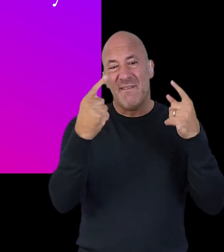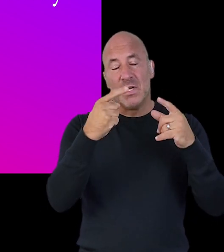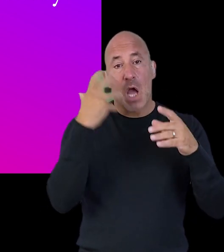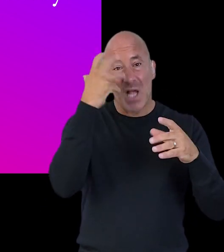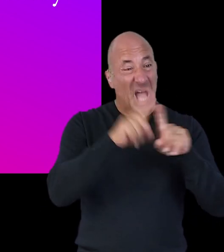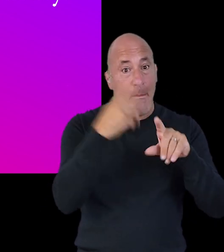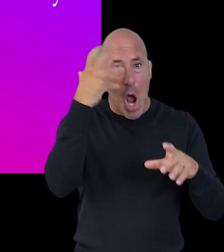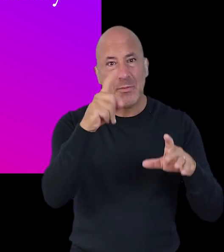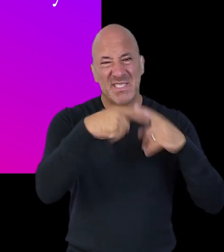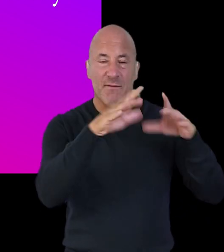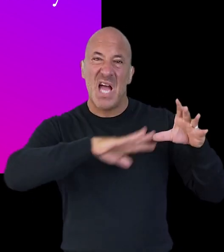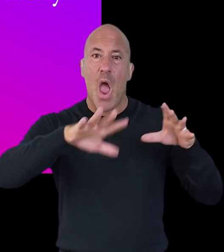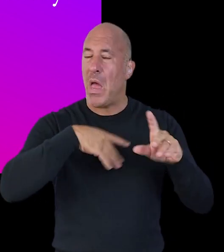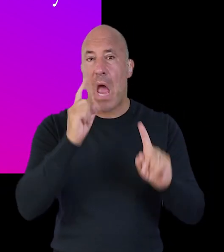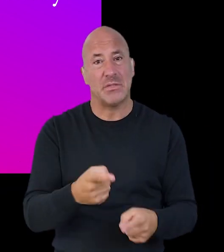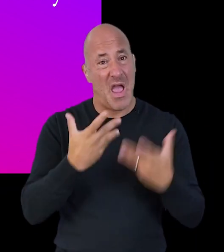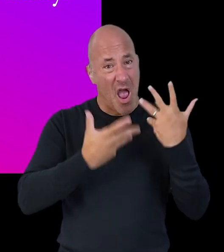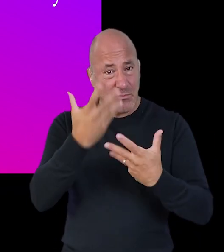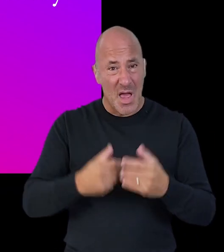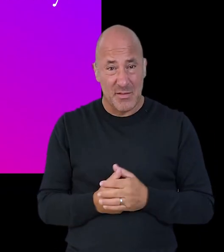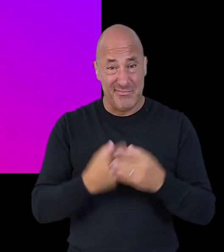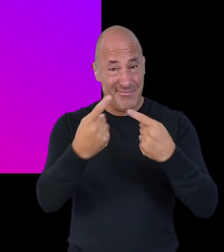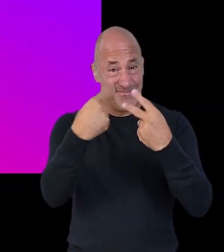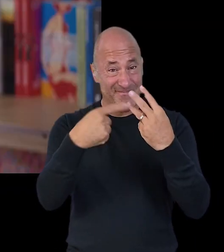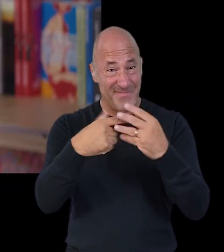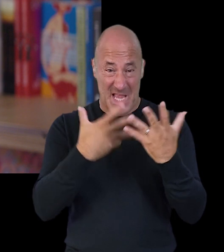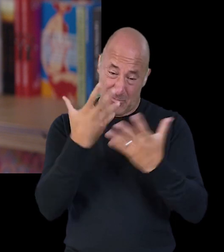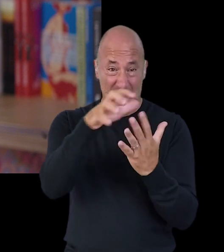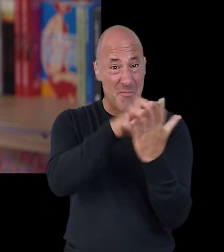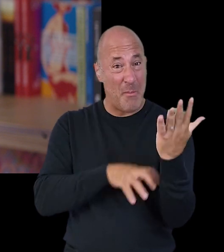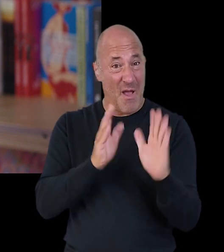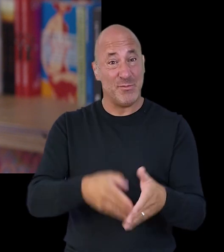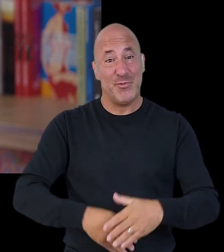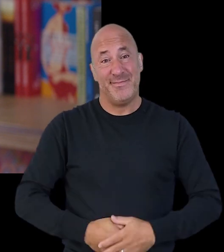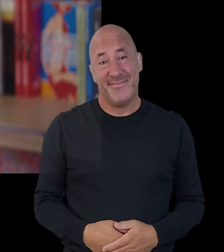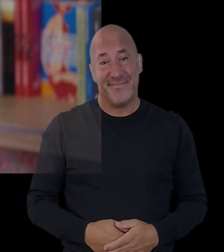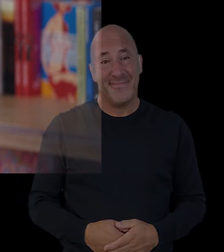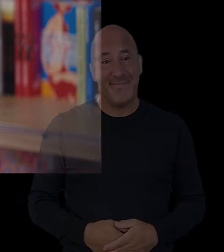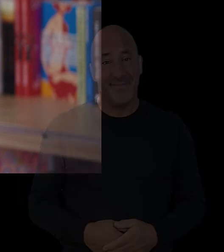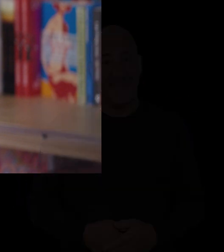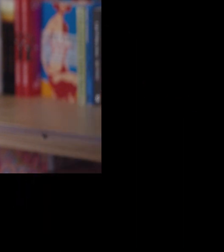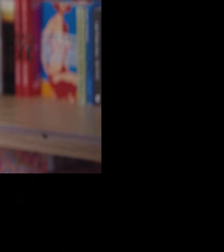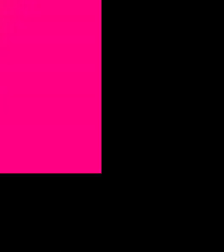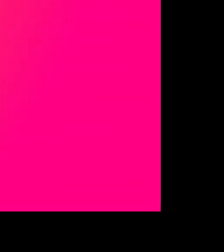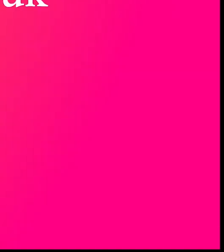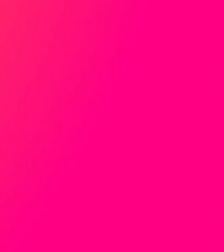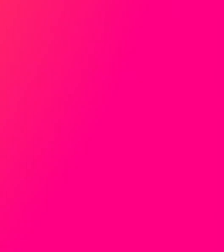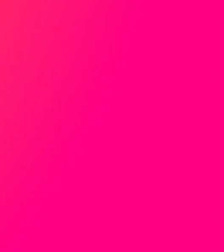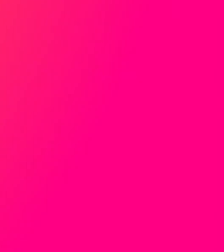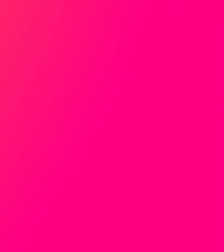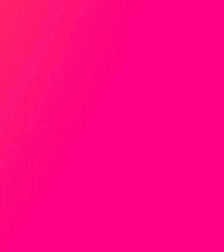safe by moving away from them to another part of the country these are the main issues that you will need to explain in your statement